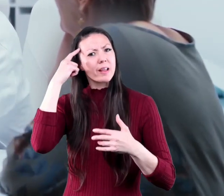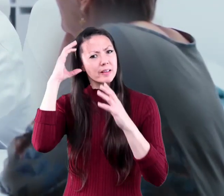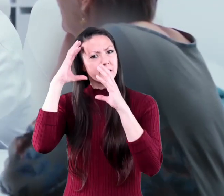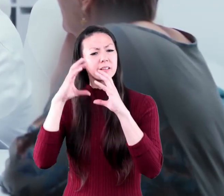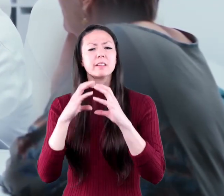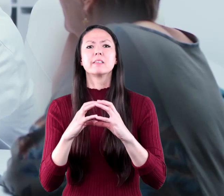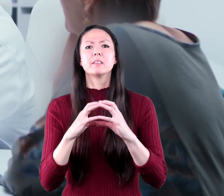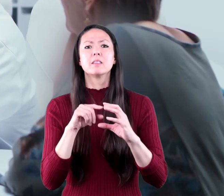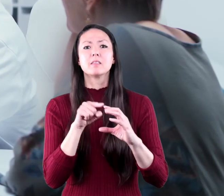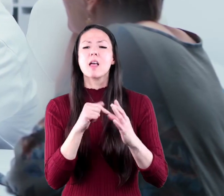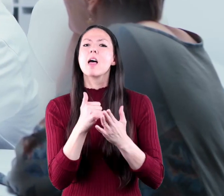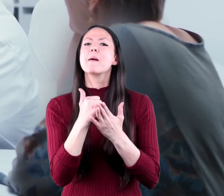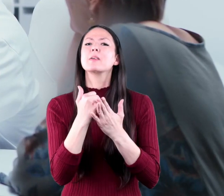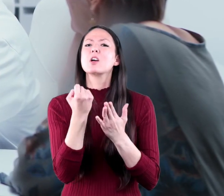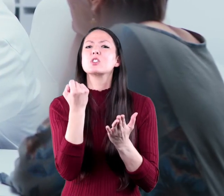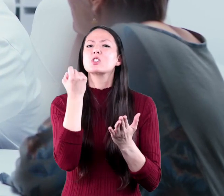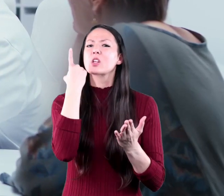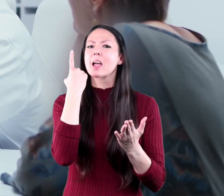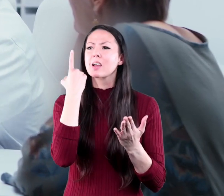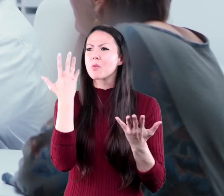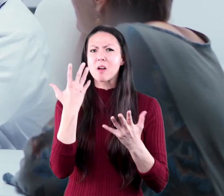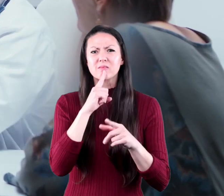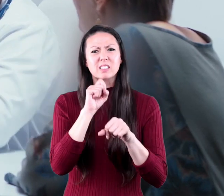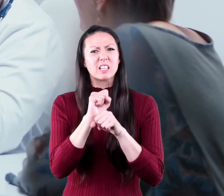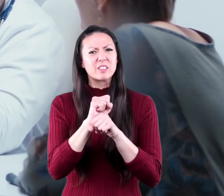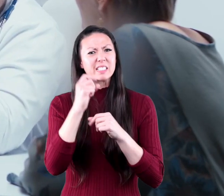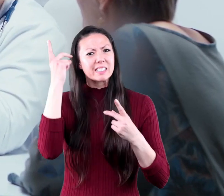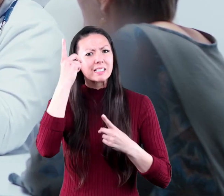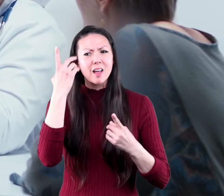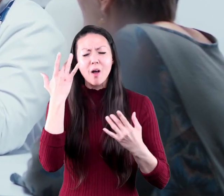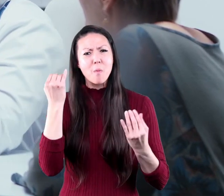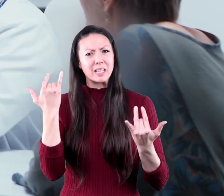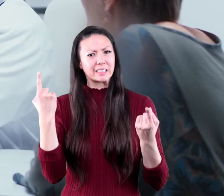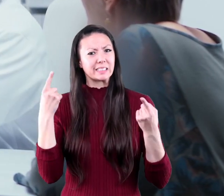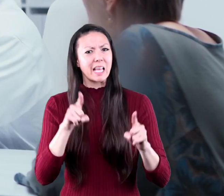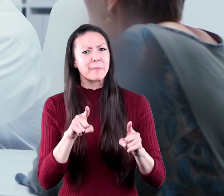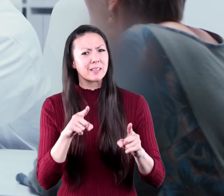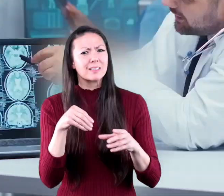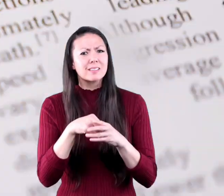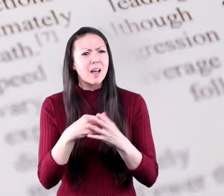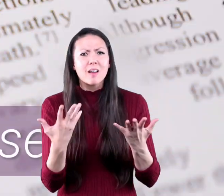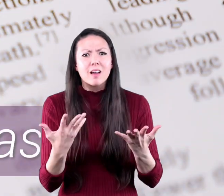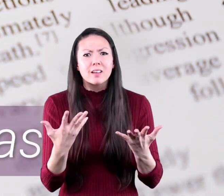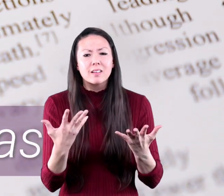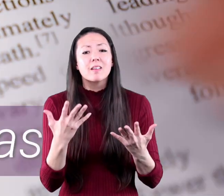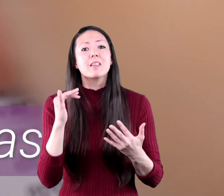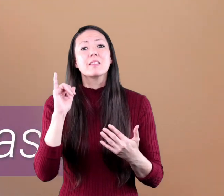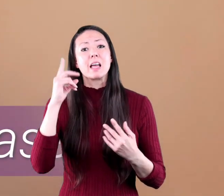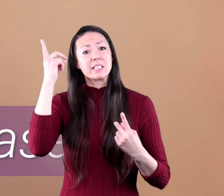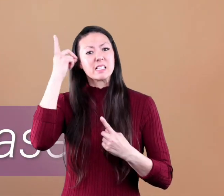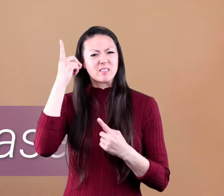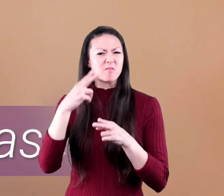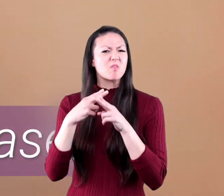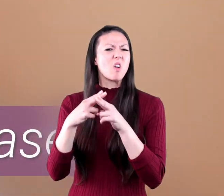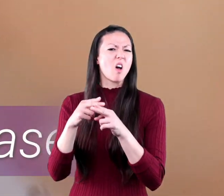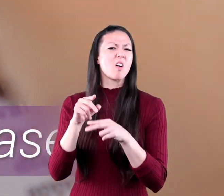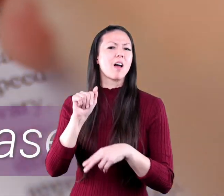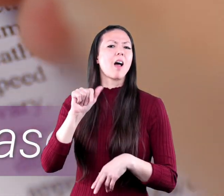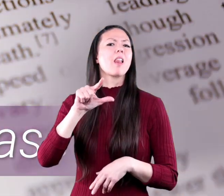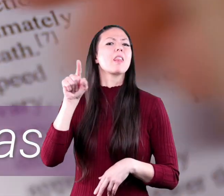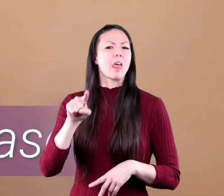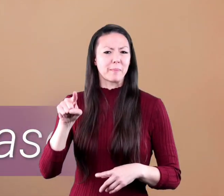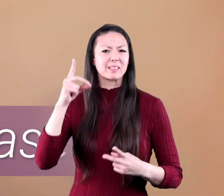is to help them understand certain diseases that happen inside of it one of these diseases is called